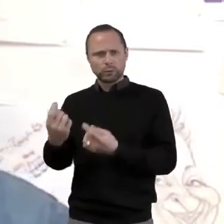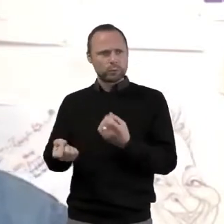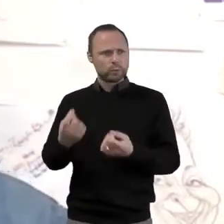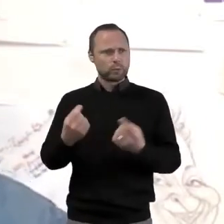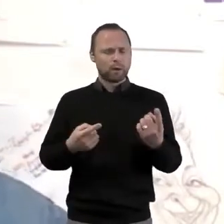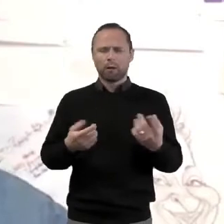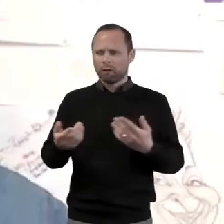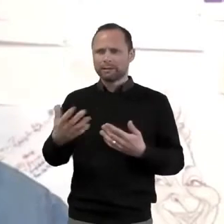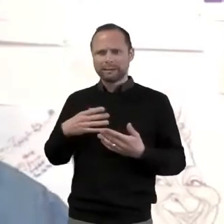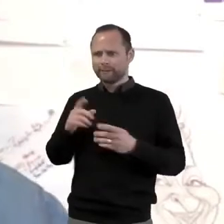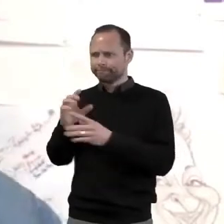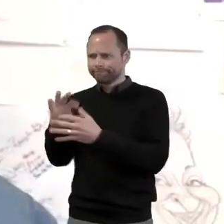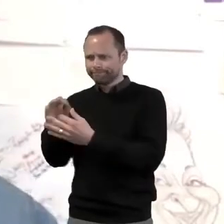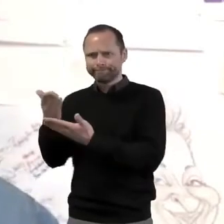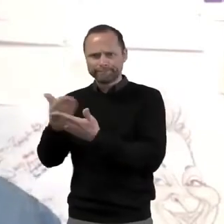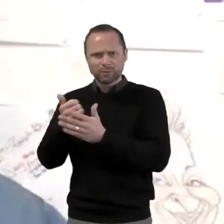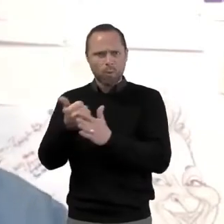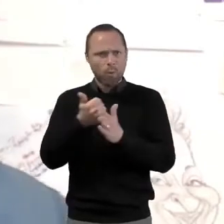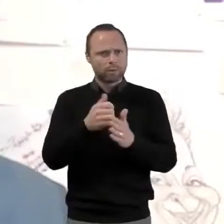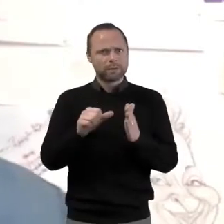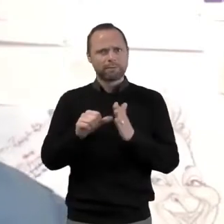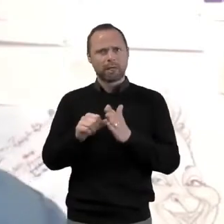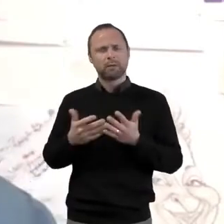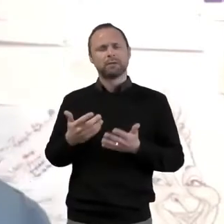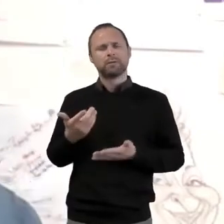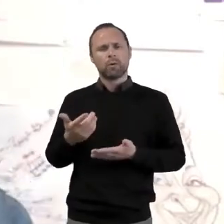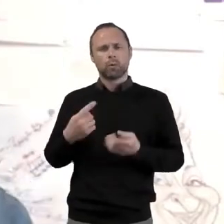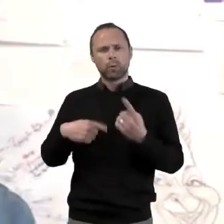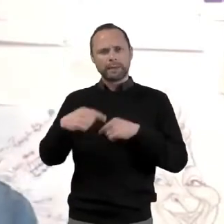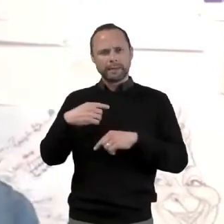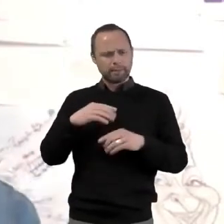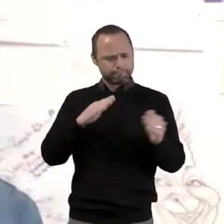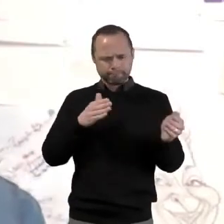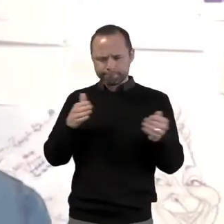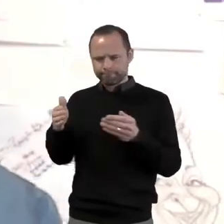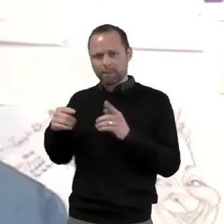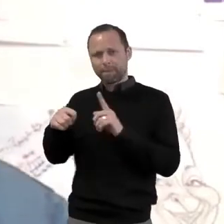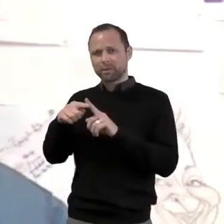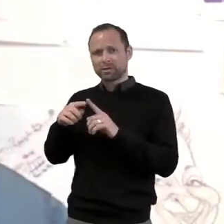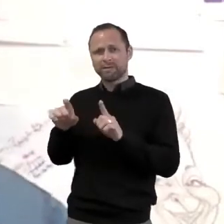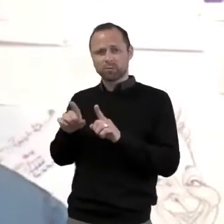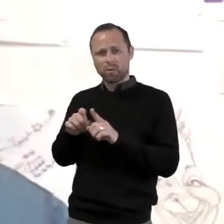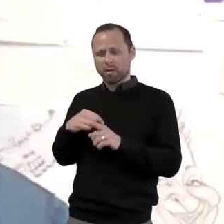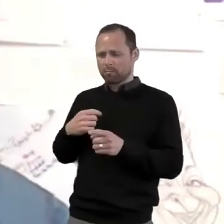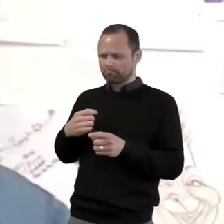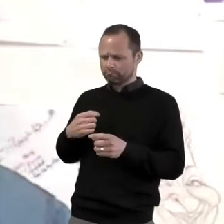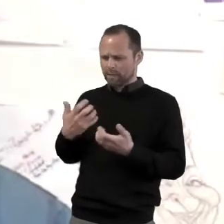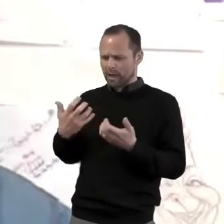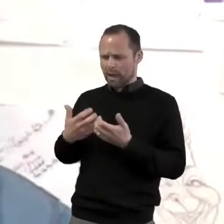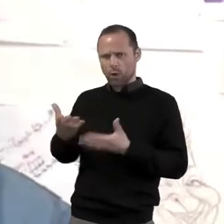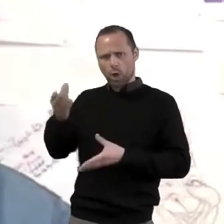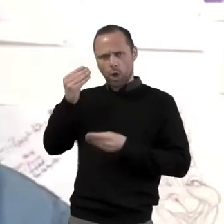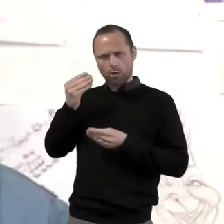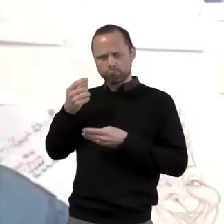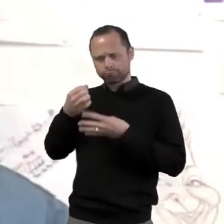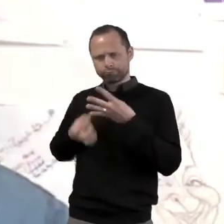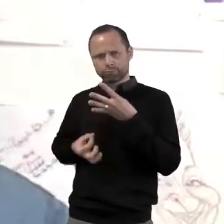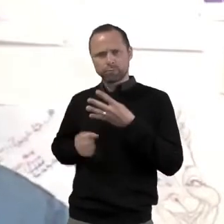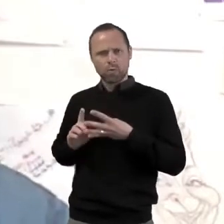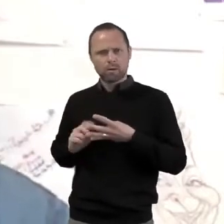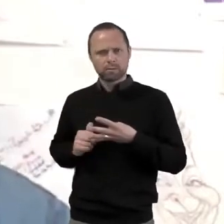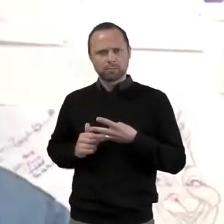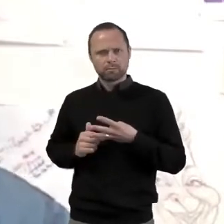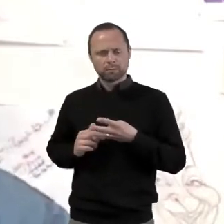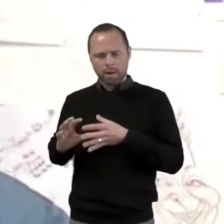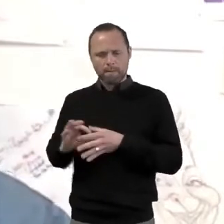some of the good as well and see what we can learn from that. So I'm going to pass on to Karis and